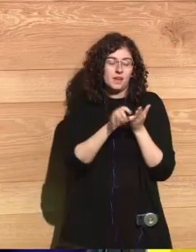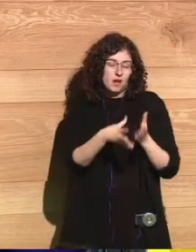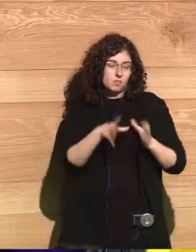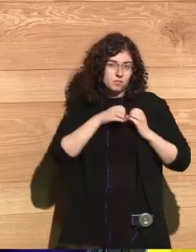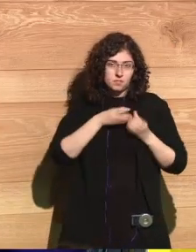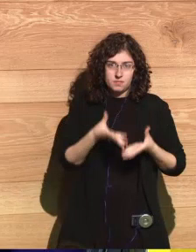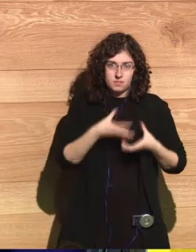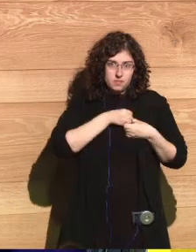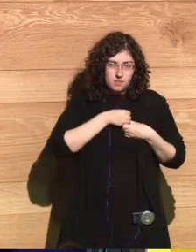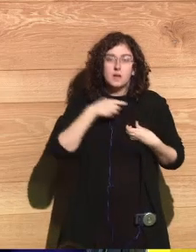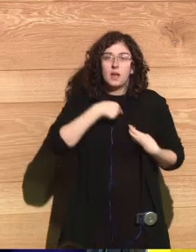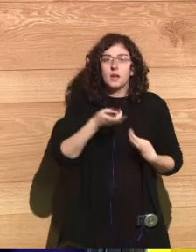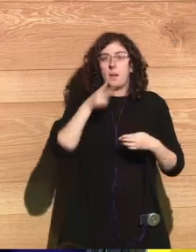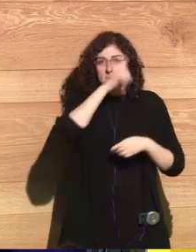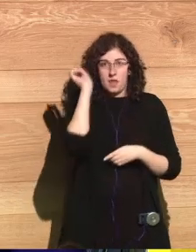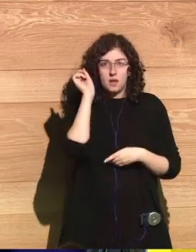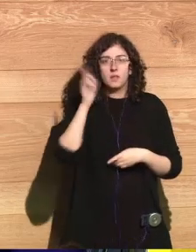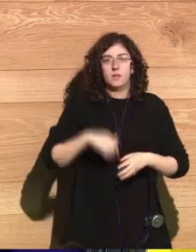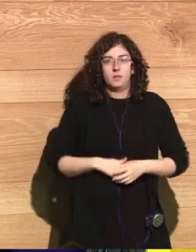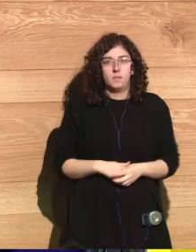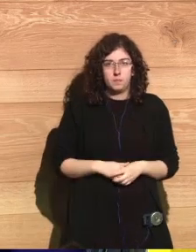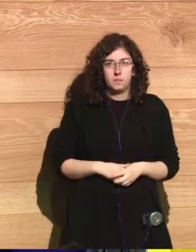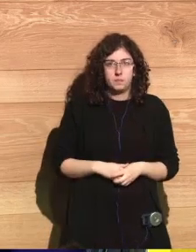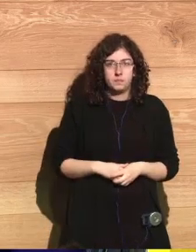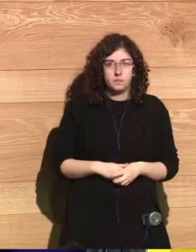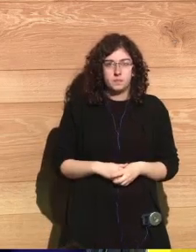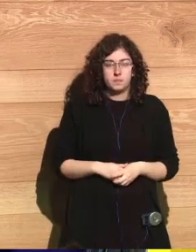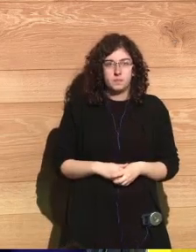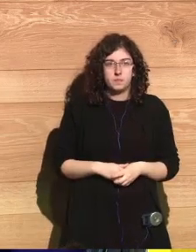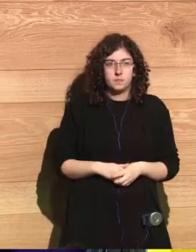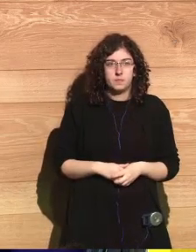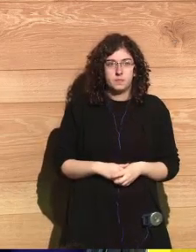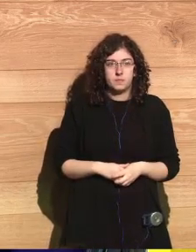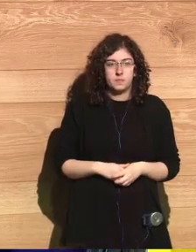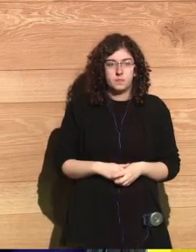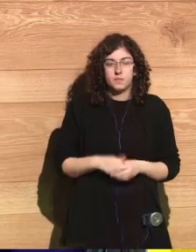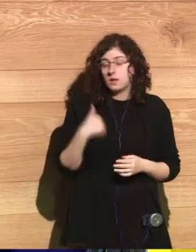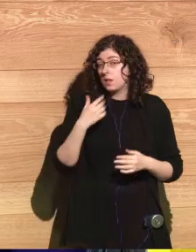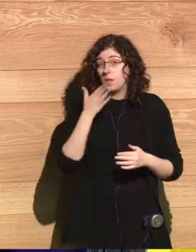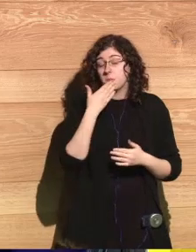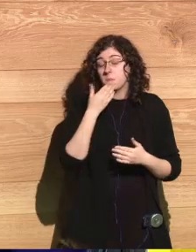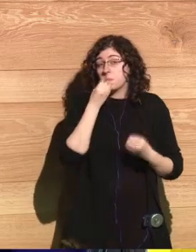Yeah, it's been quite a ride to travel with you, and a great learning experience.